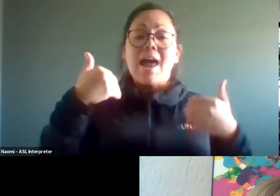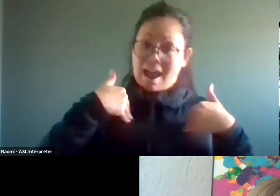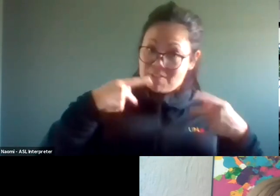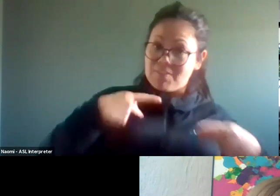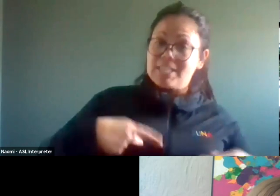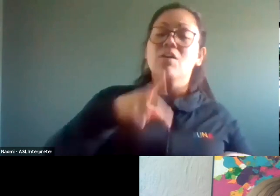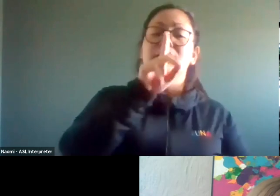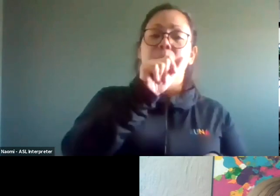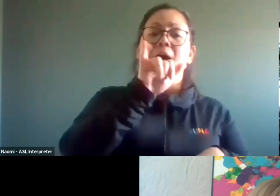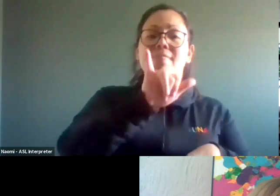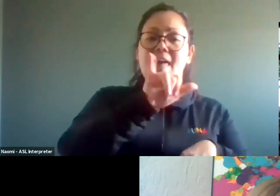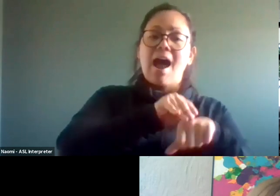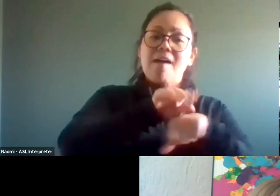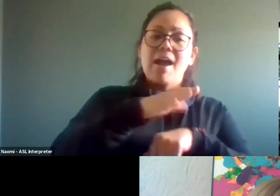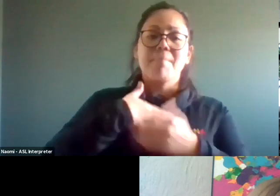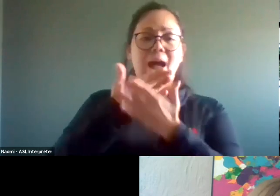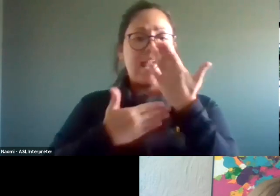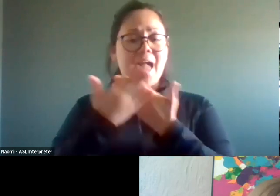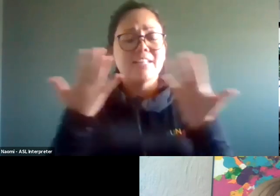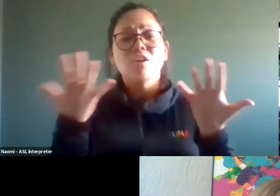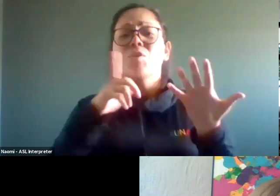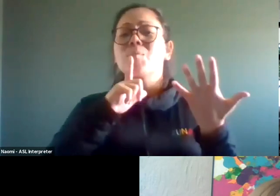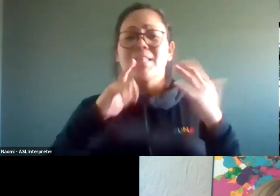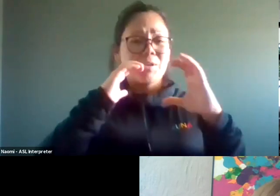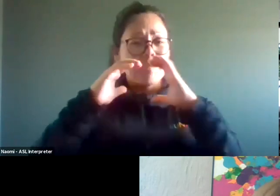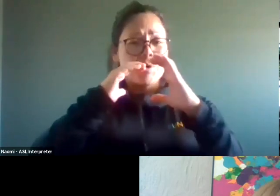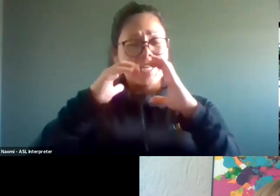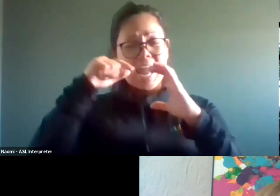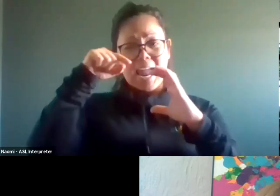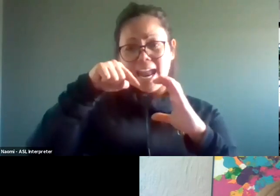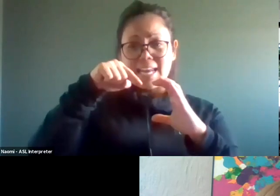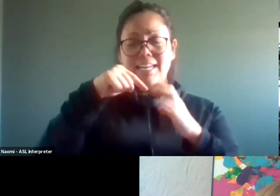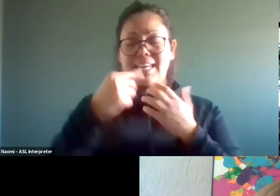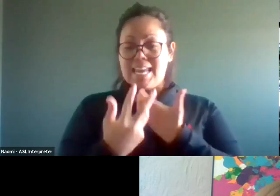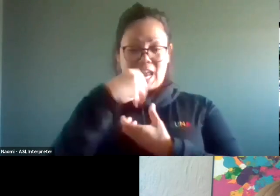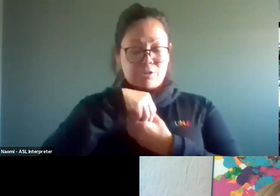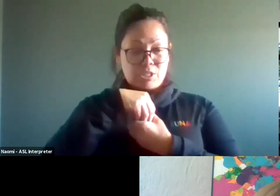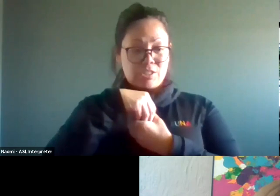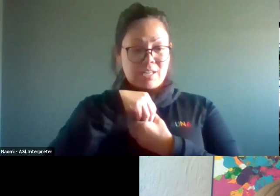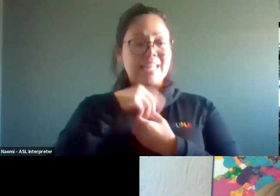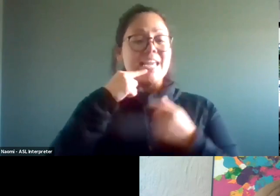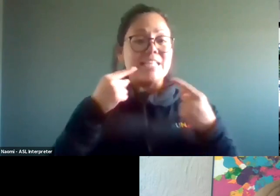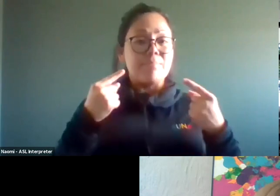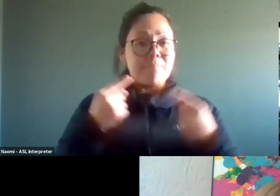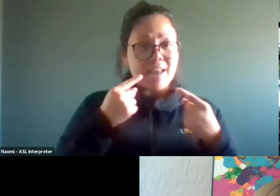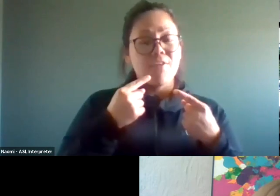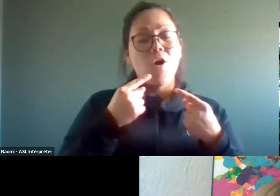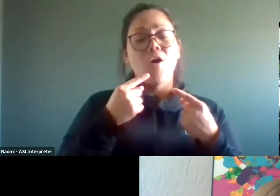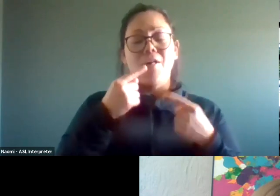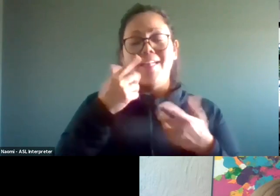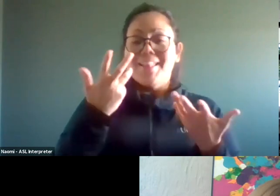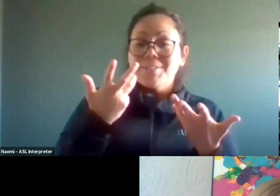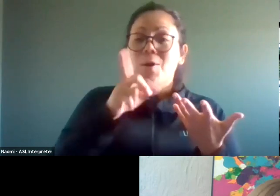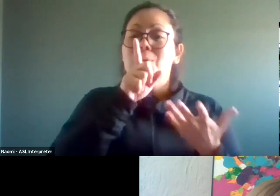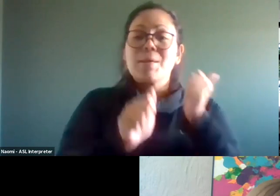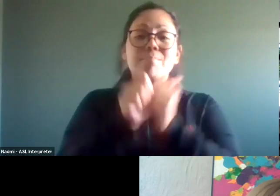that affect the use of my hands. So communicating in sign language is physically difficult and painful for me too. So, you know,